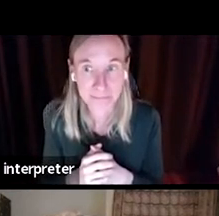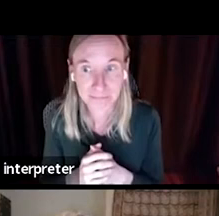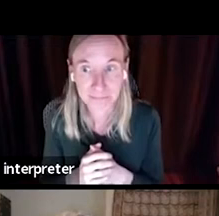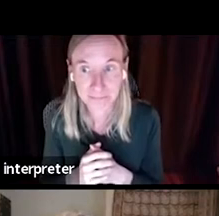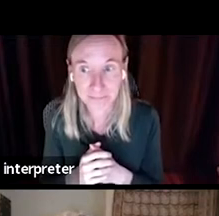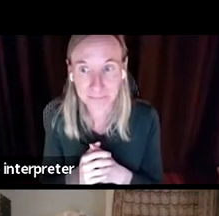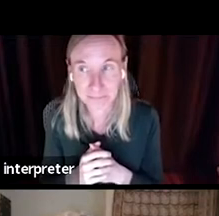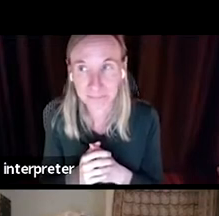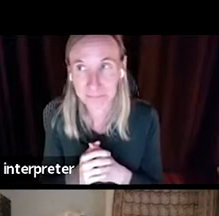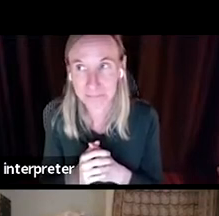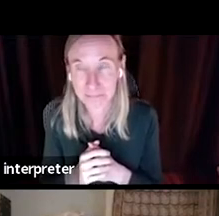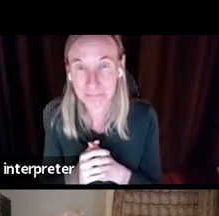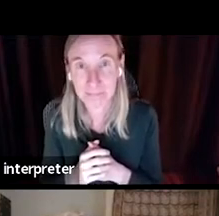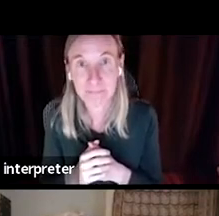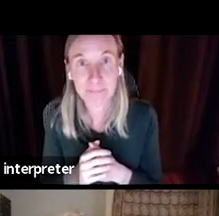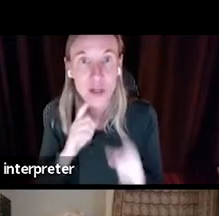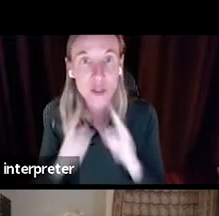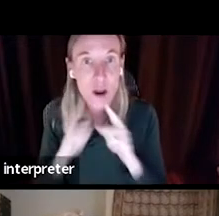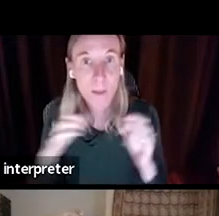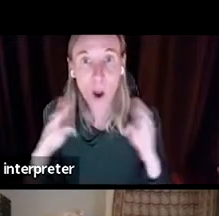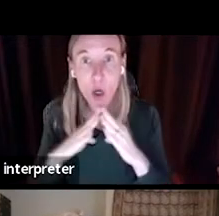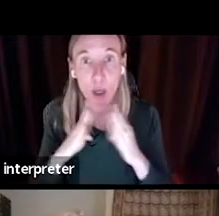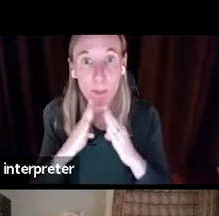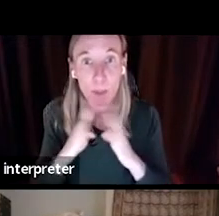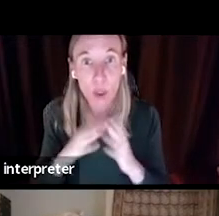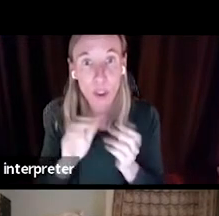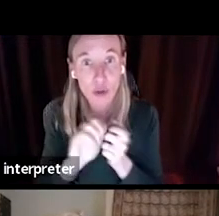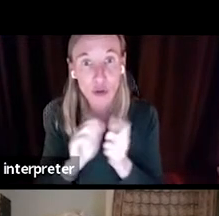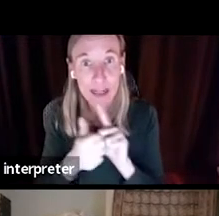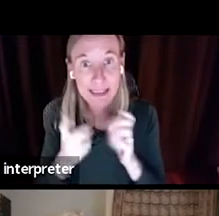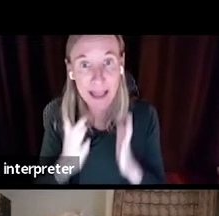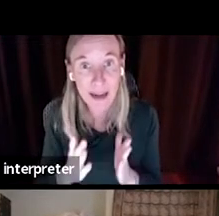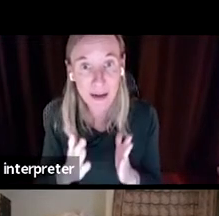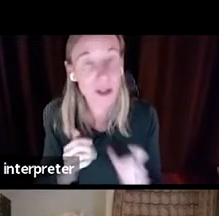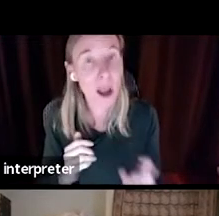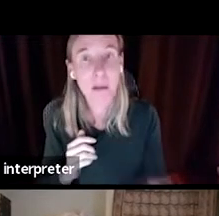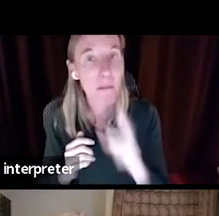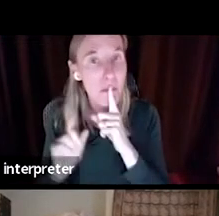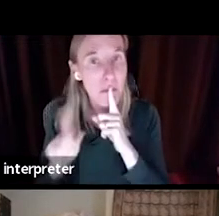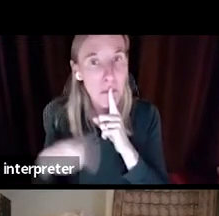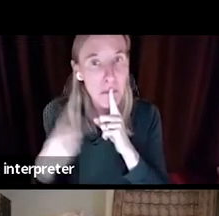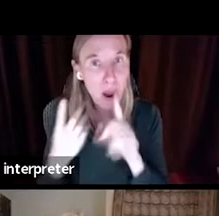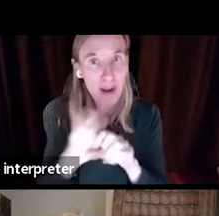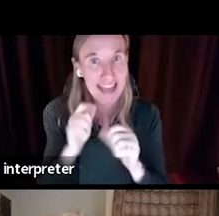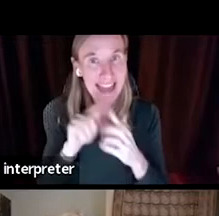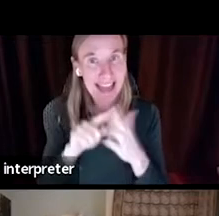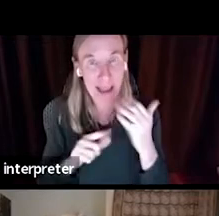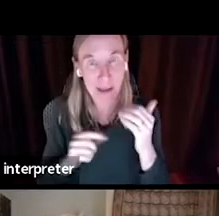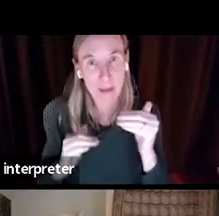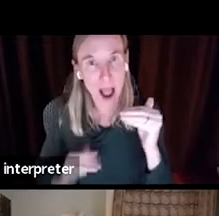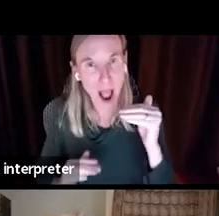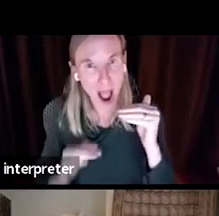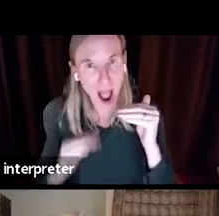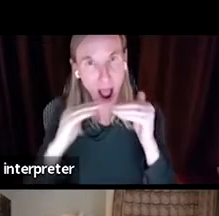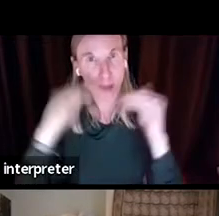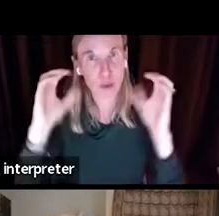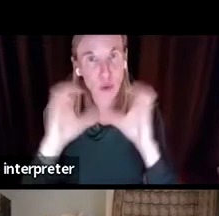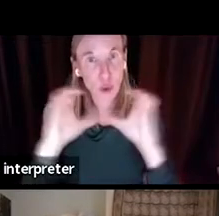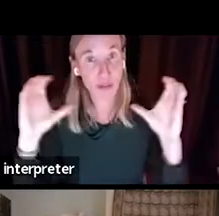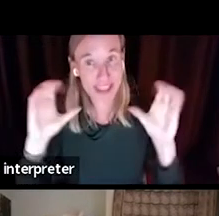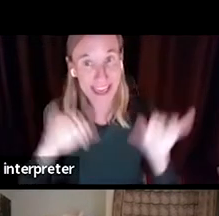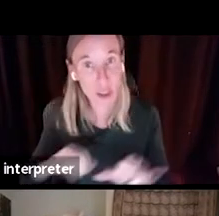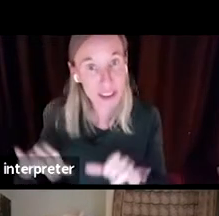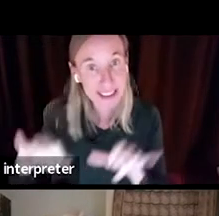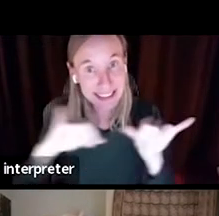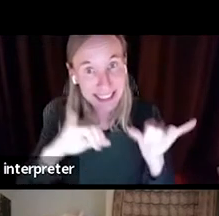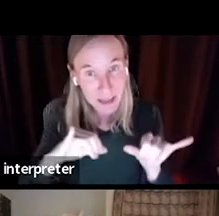When we talk about community translators, it's not just about getting them up to certification standards, but also about making